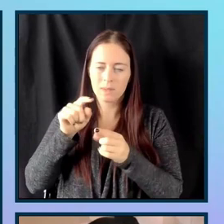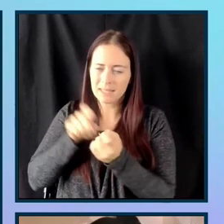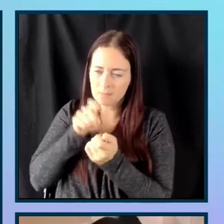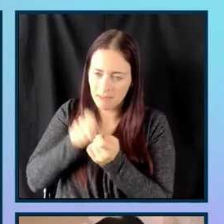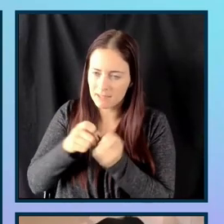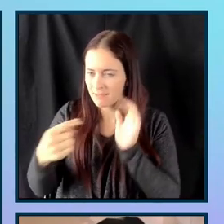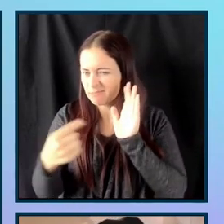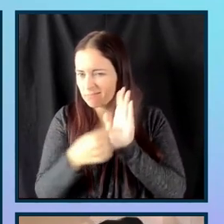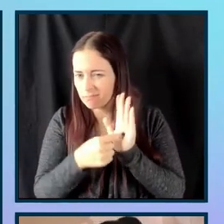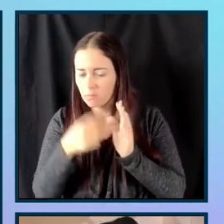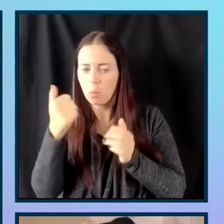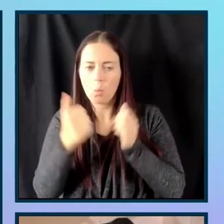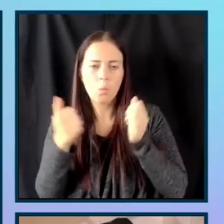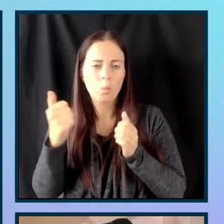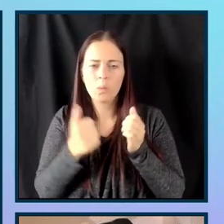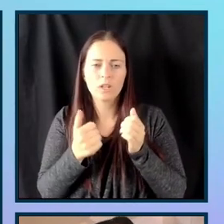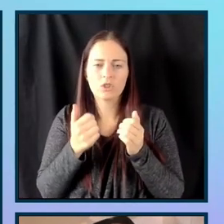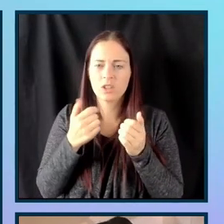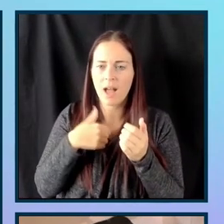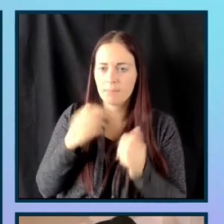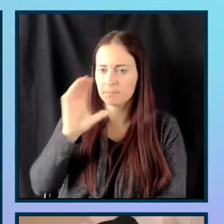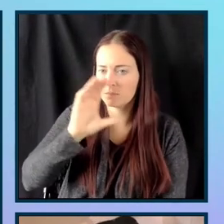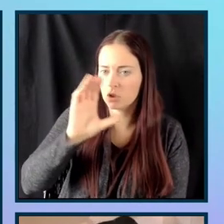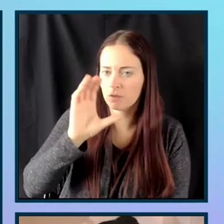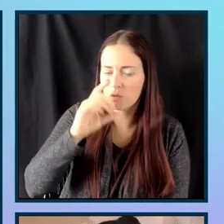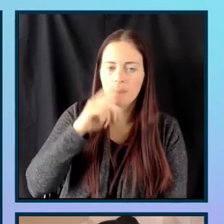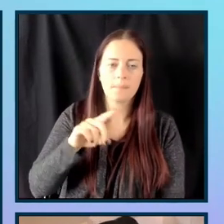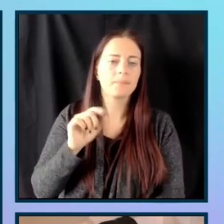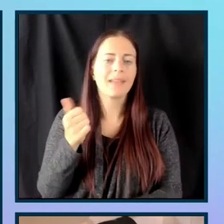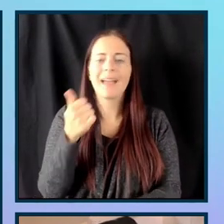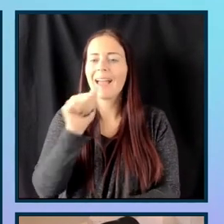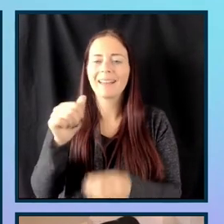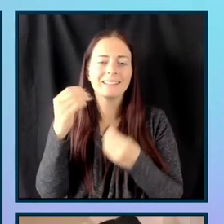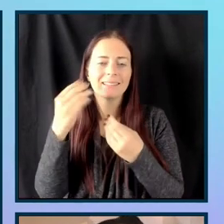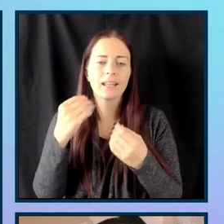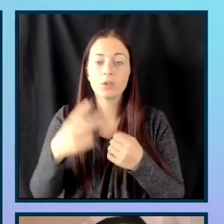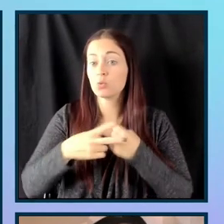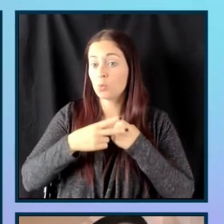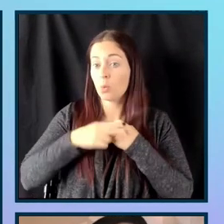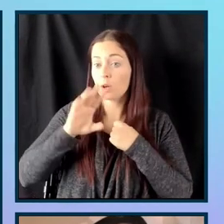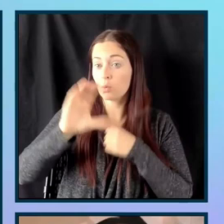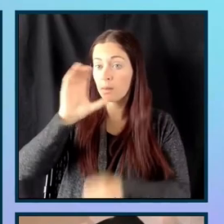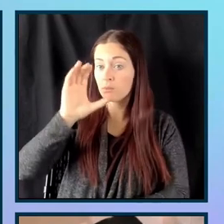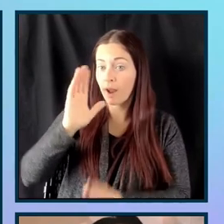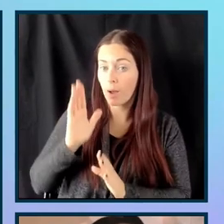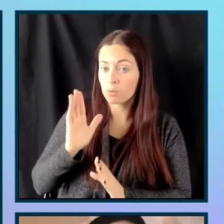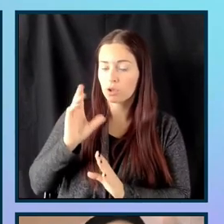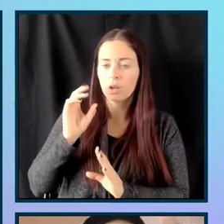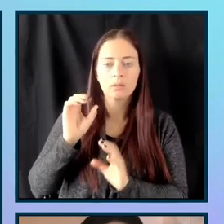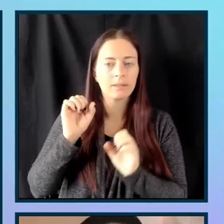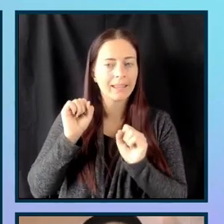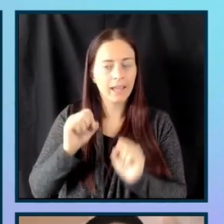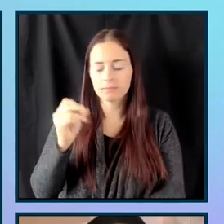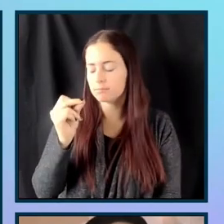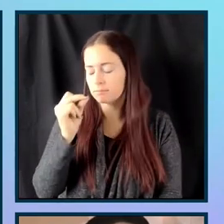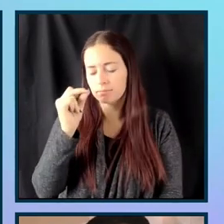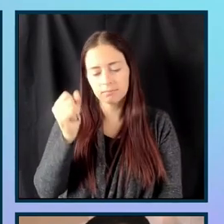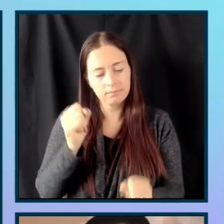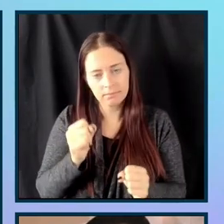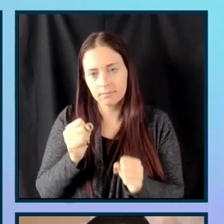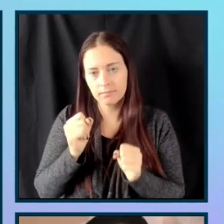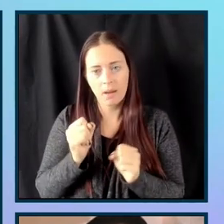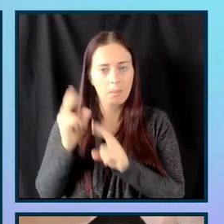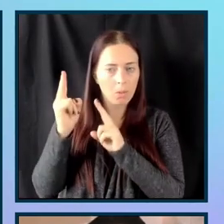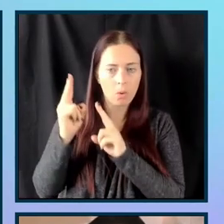autocomplete attributes that you can provide so that any data that's stored in your browser can be automatically populated for the user, and they don't have to spend time going through each